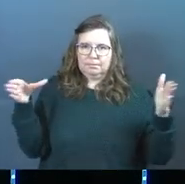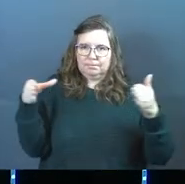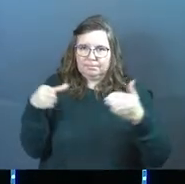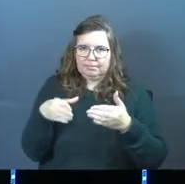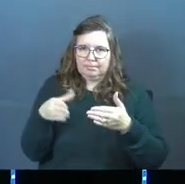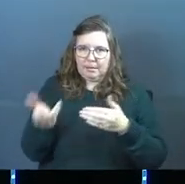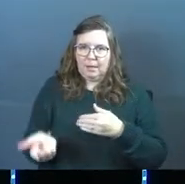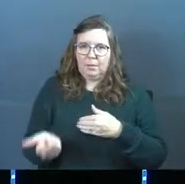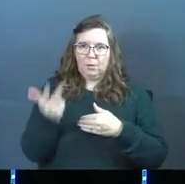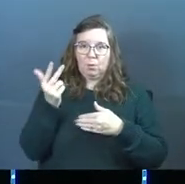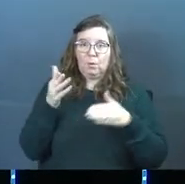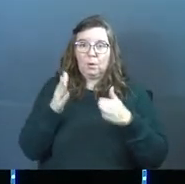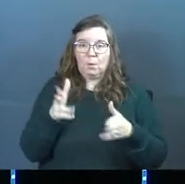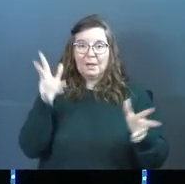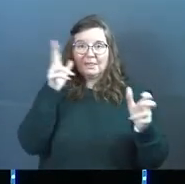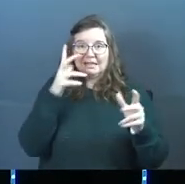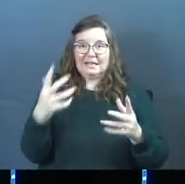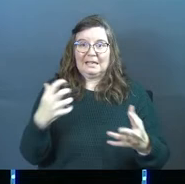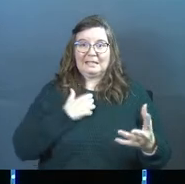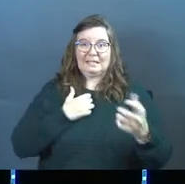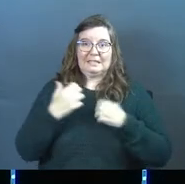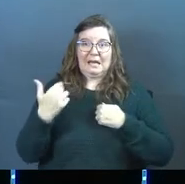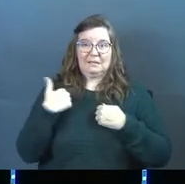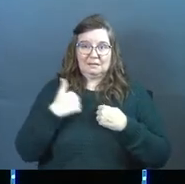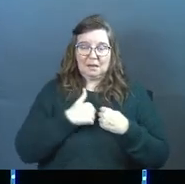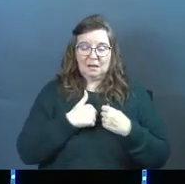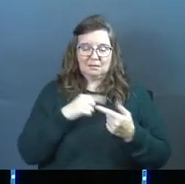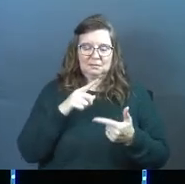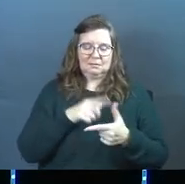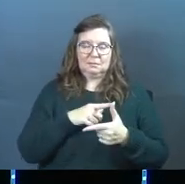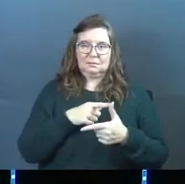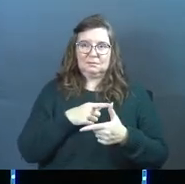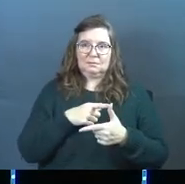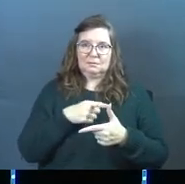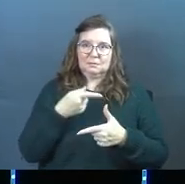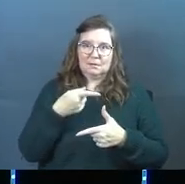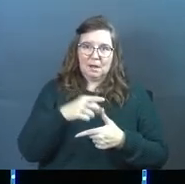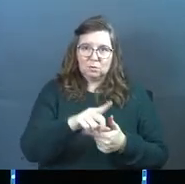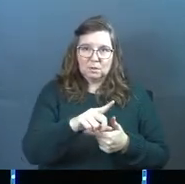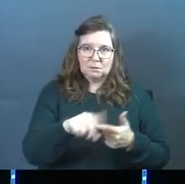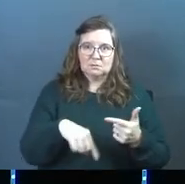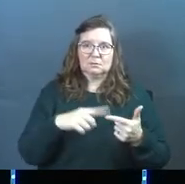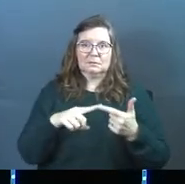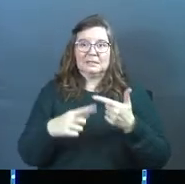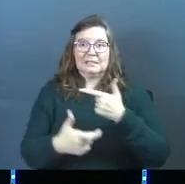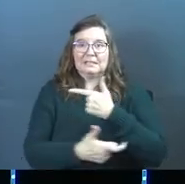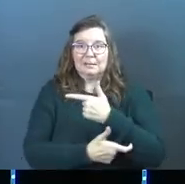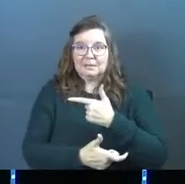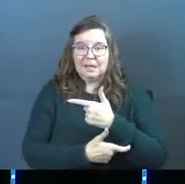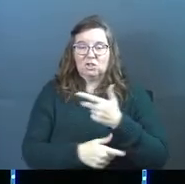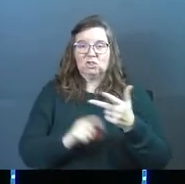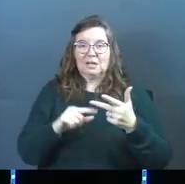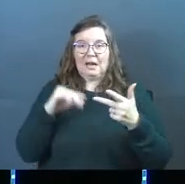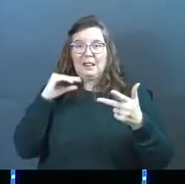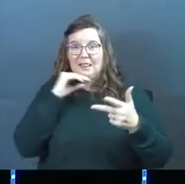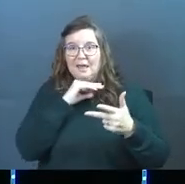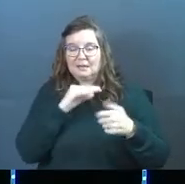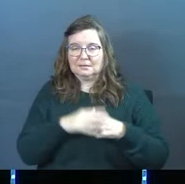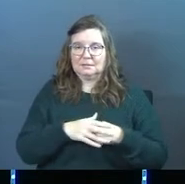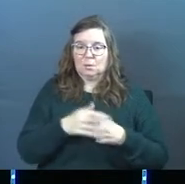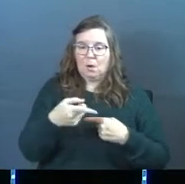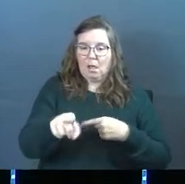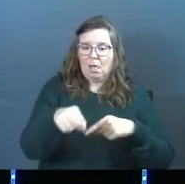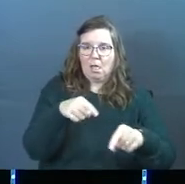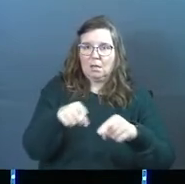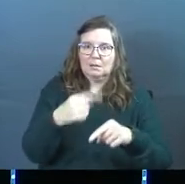ways that Satan attacks us. Accusation, temptation, and lies. With accusation, what he does is he comes to